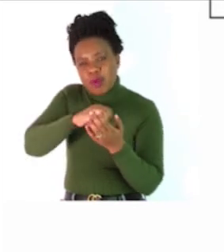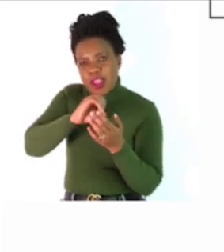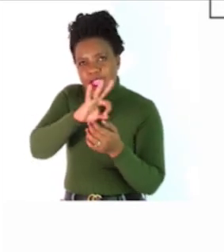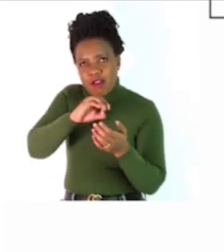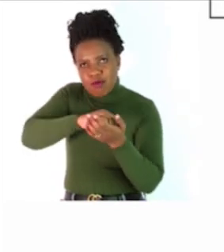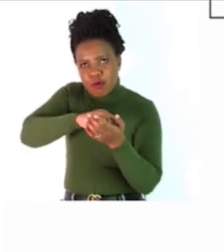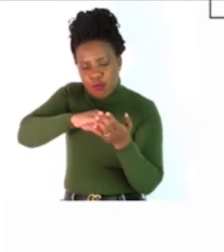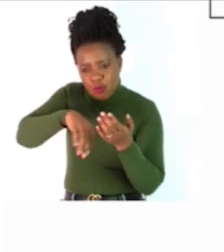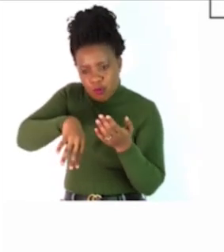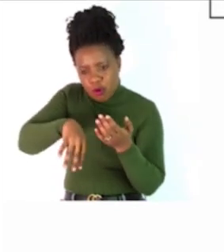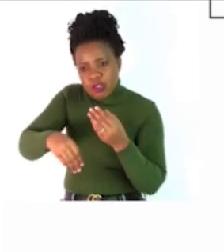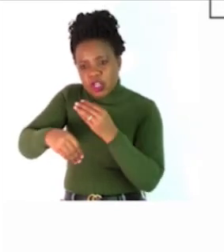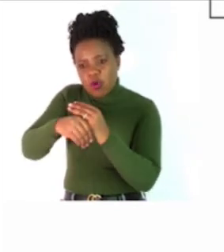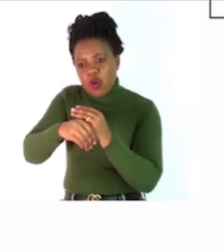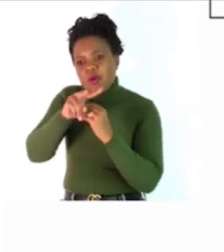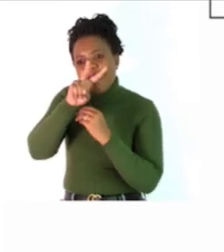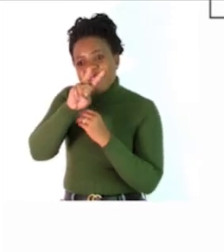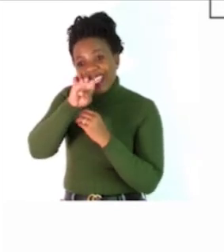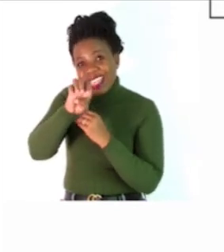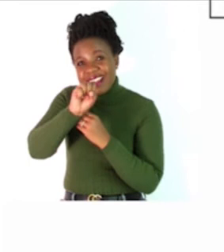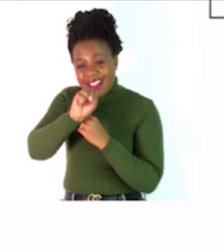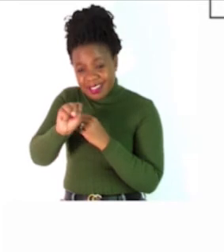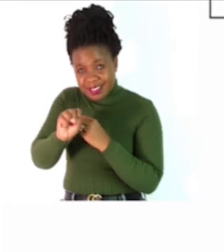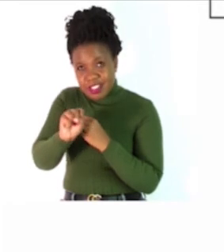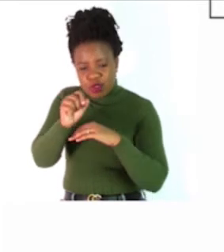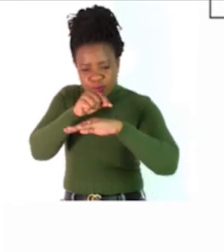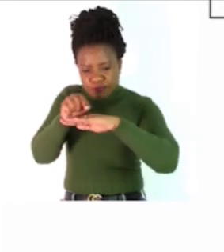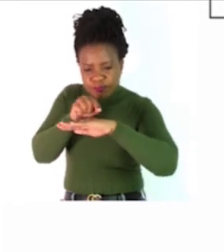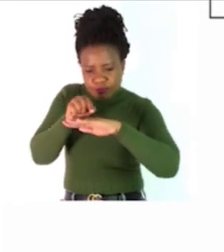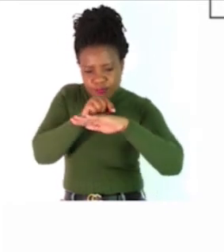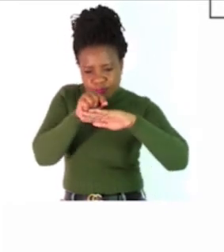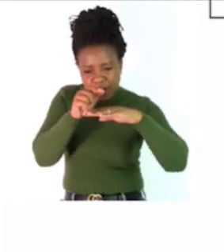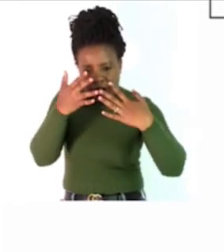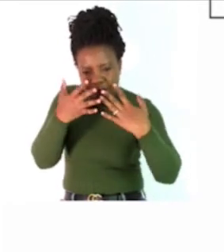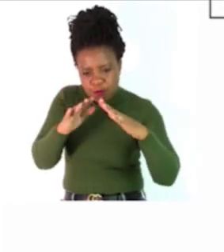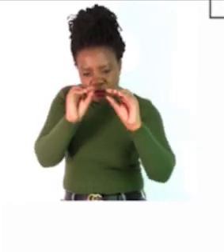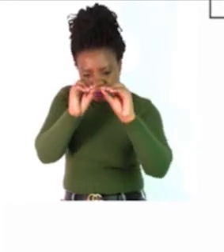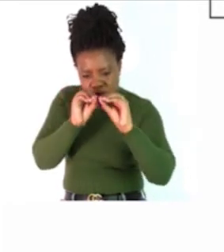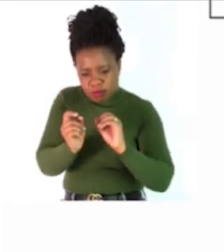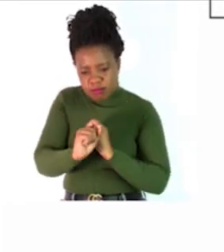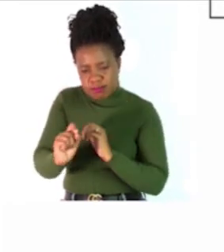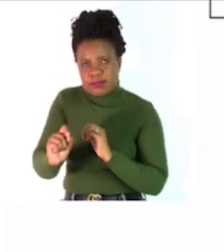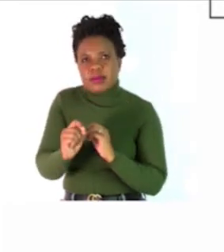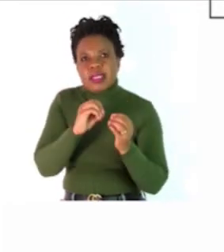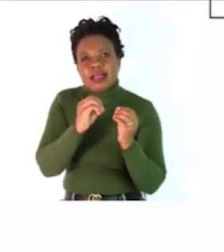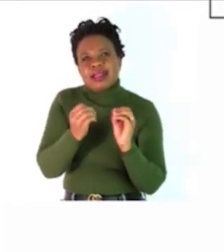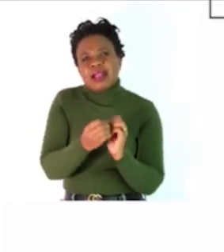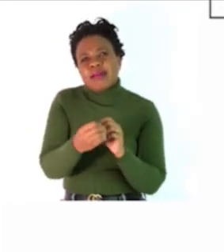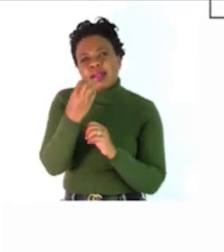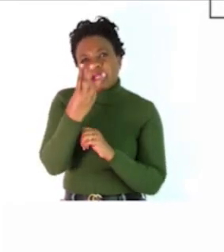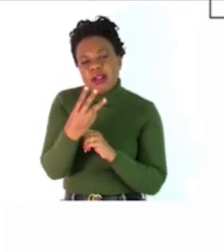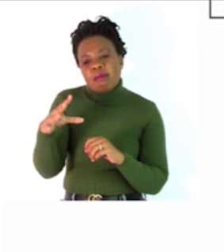In plural, they end in VES. Number three, who was the owner of the